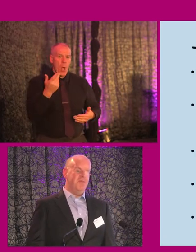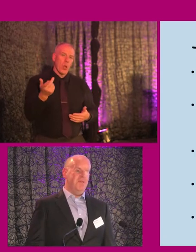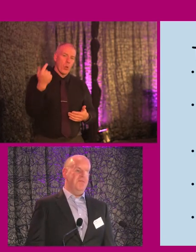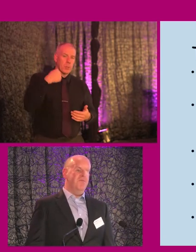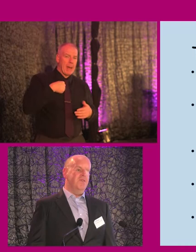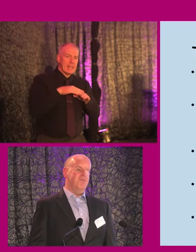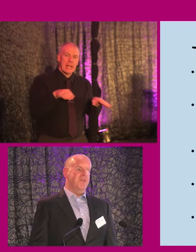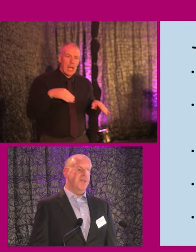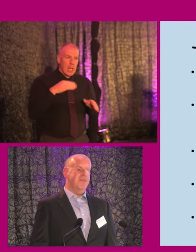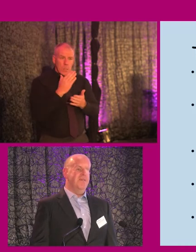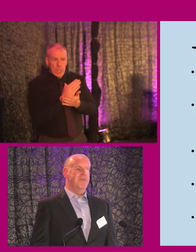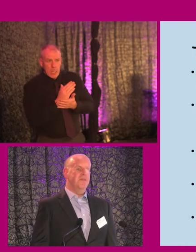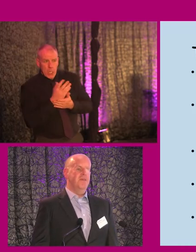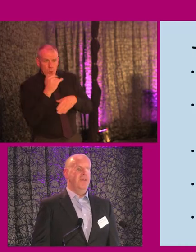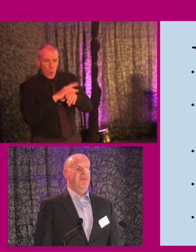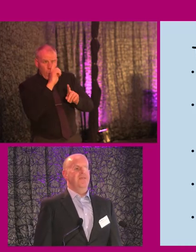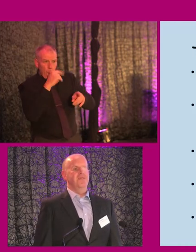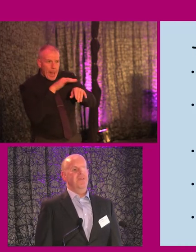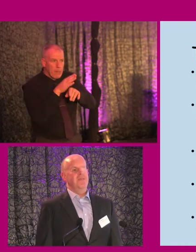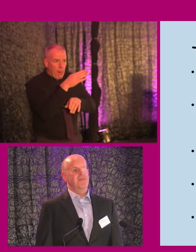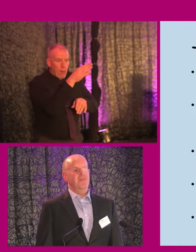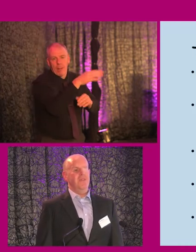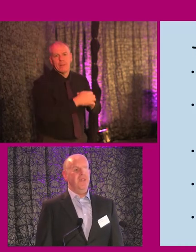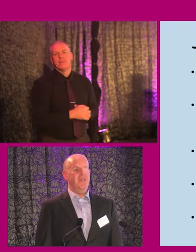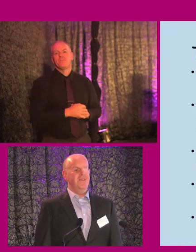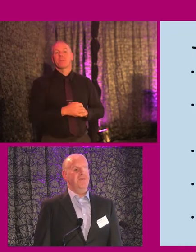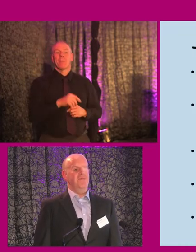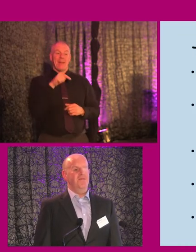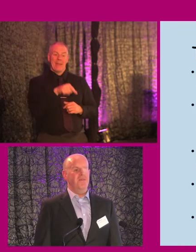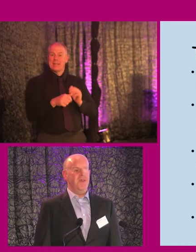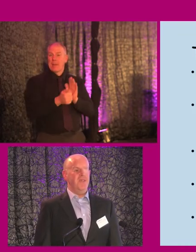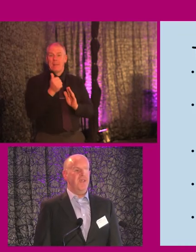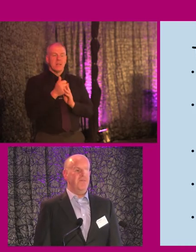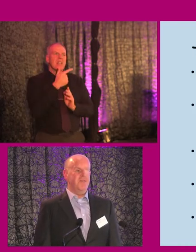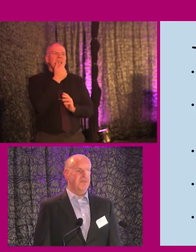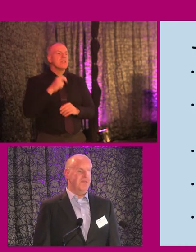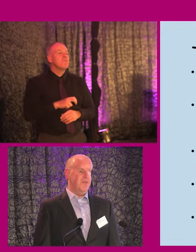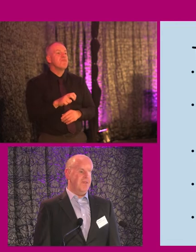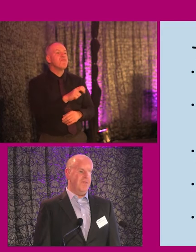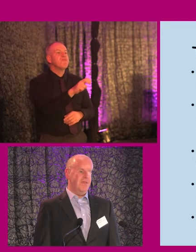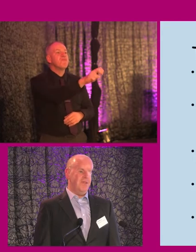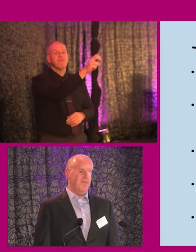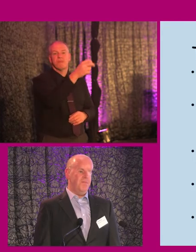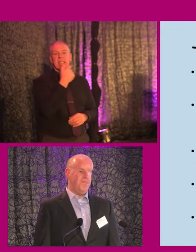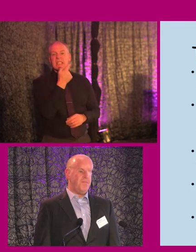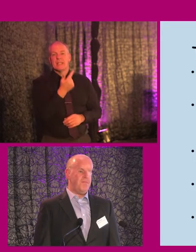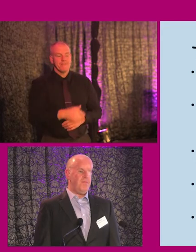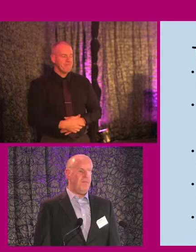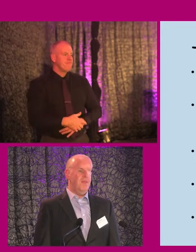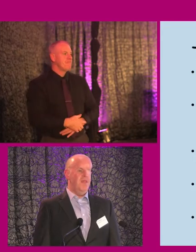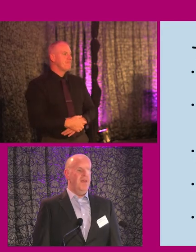my desk? Because I'm not really sure where that is, you know? So it's the ease of navigating the building is a real significant thing for me.